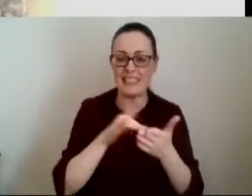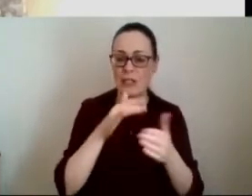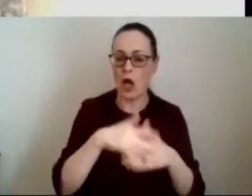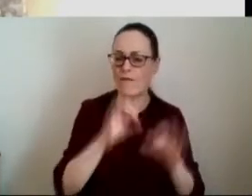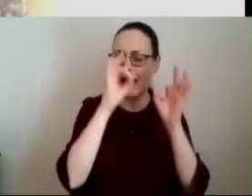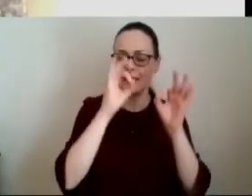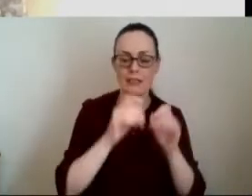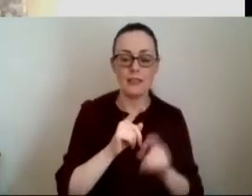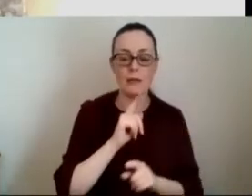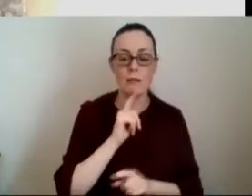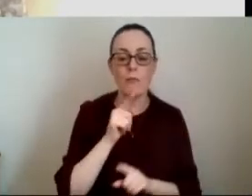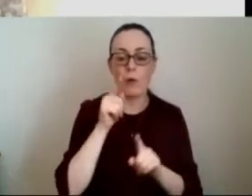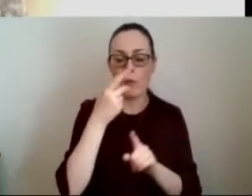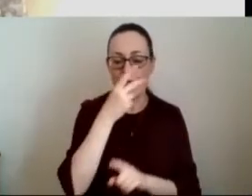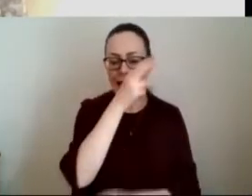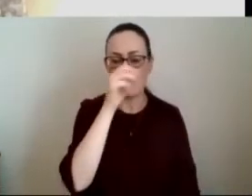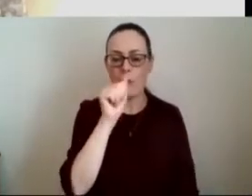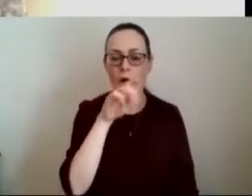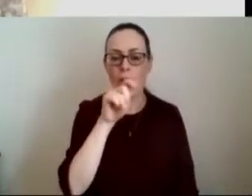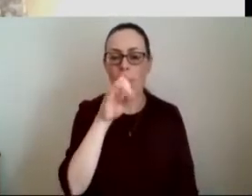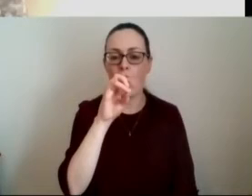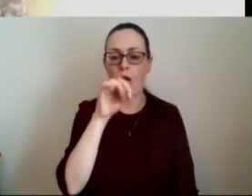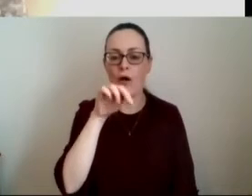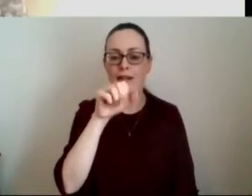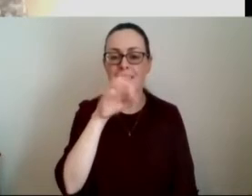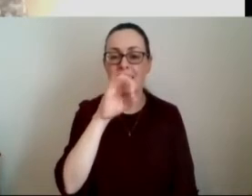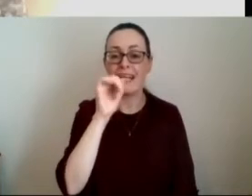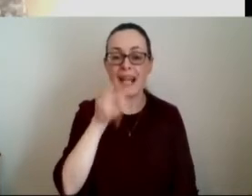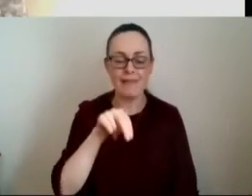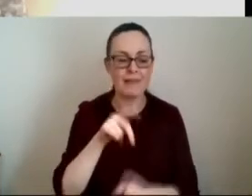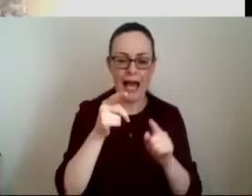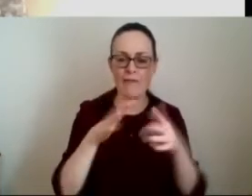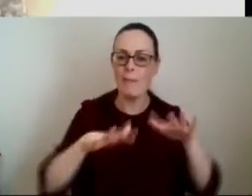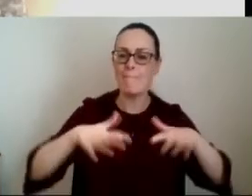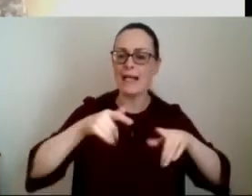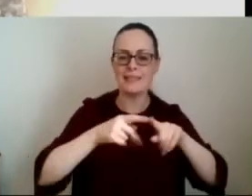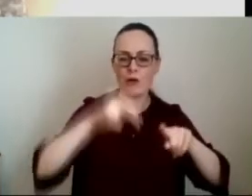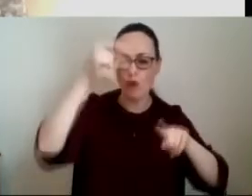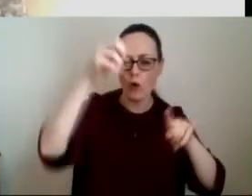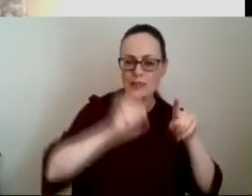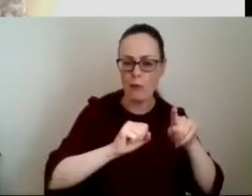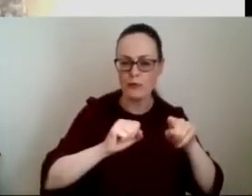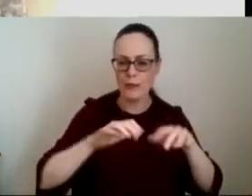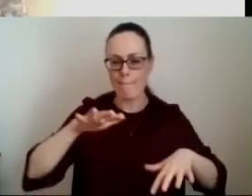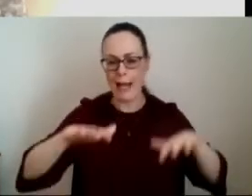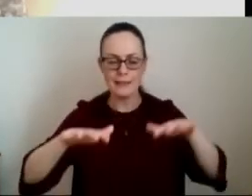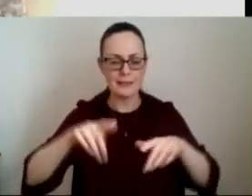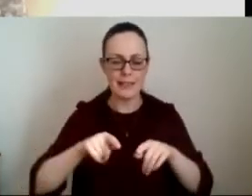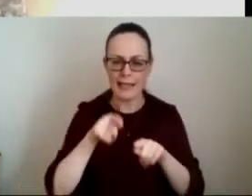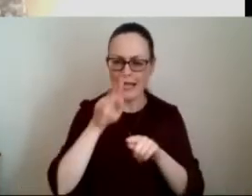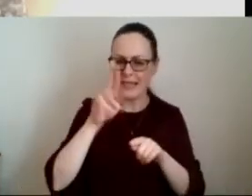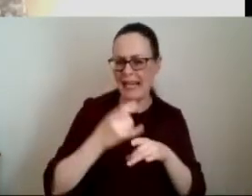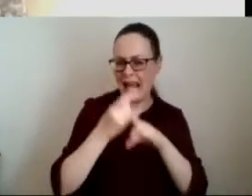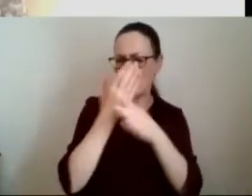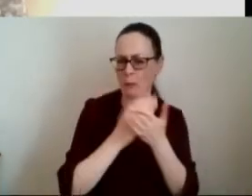example not galvan i suppose is a good example of how there's some balance there north south in terms of addressing some of those geographical issues that can